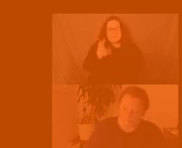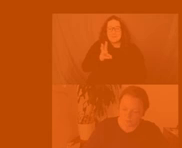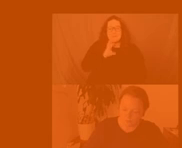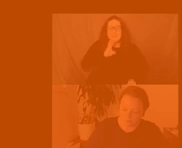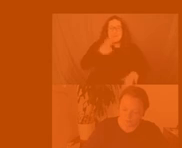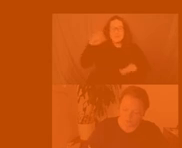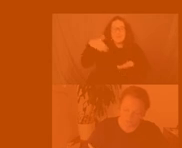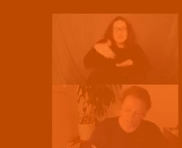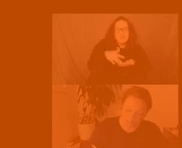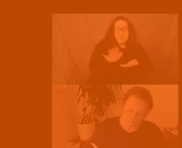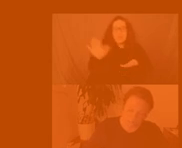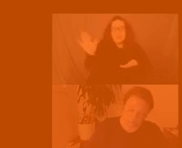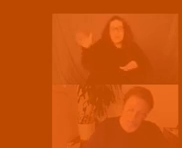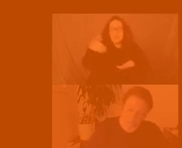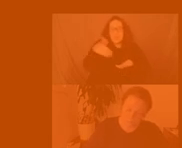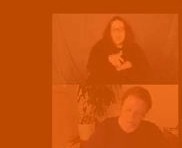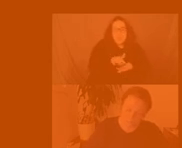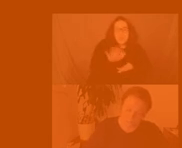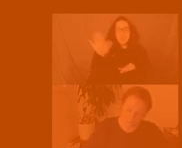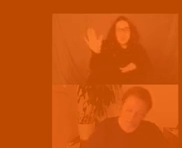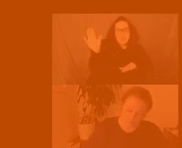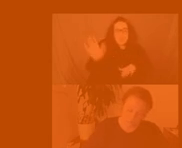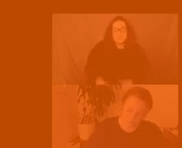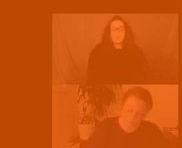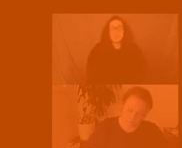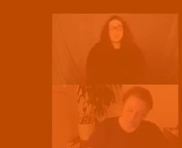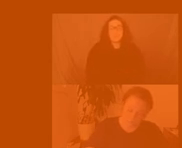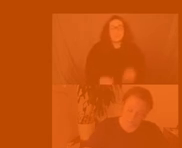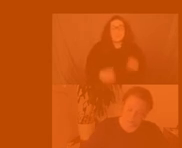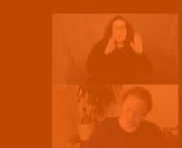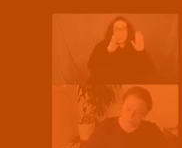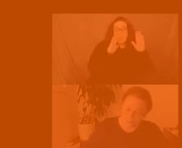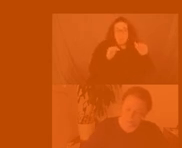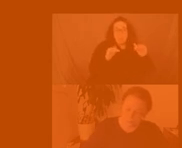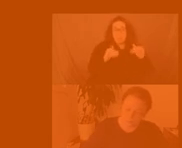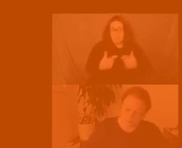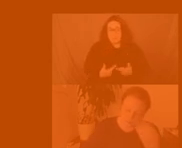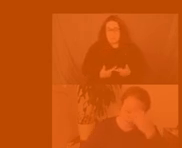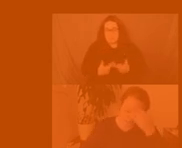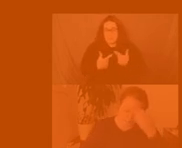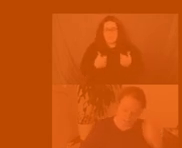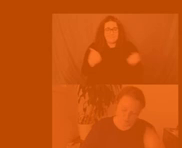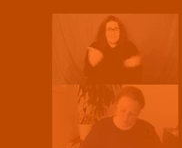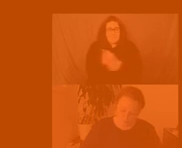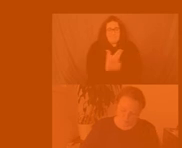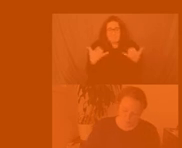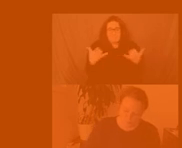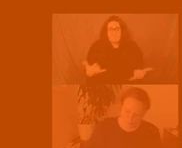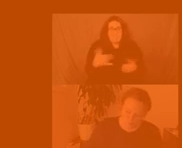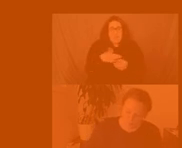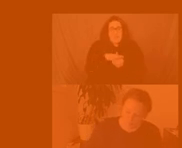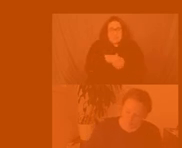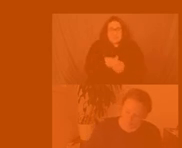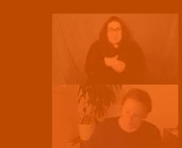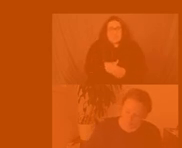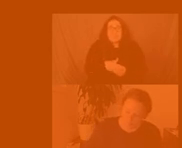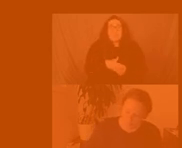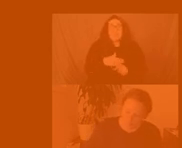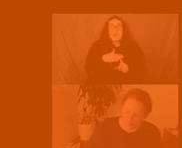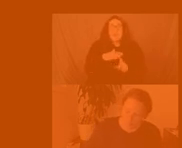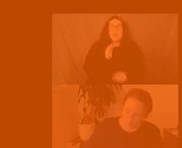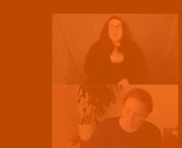and thus hope all of which are under siege today with the warming of our planet and rising